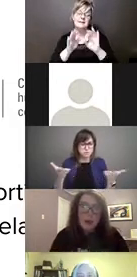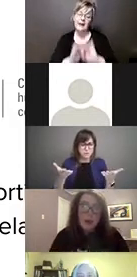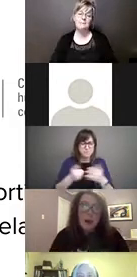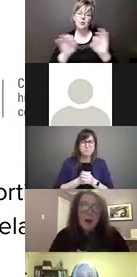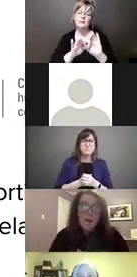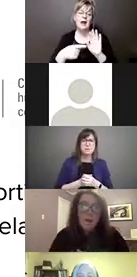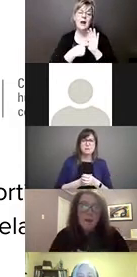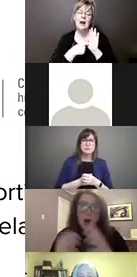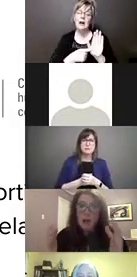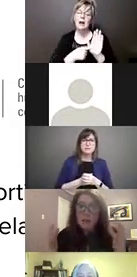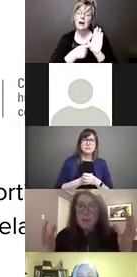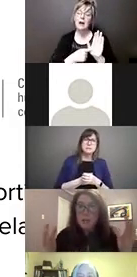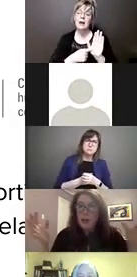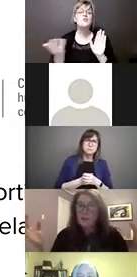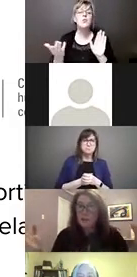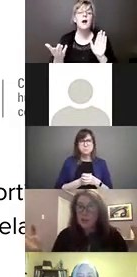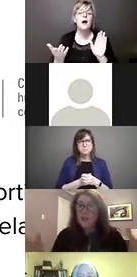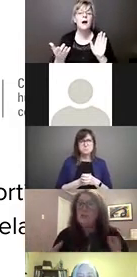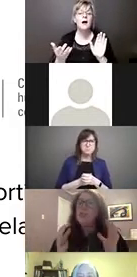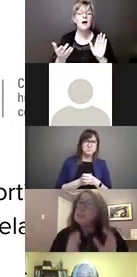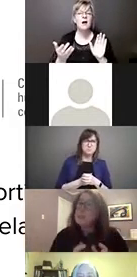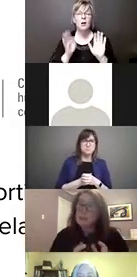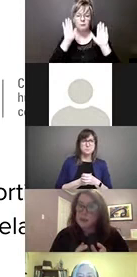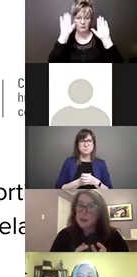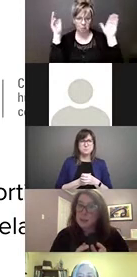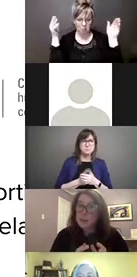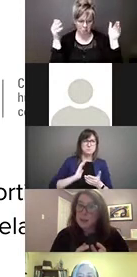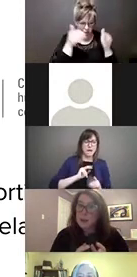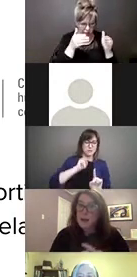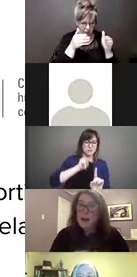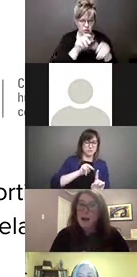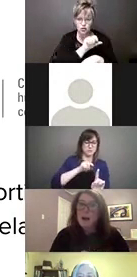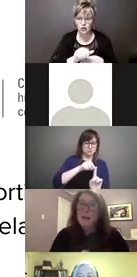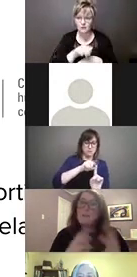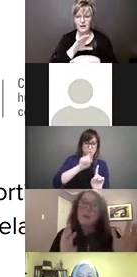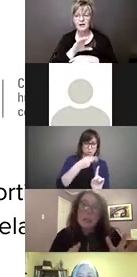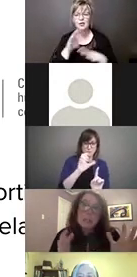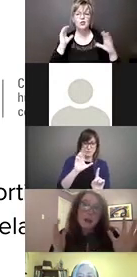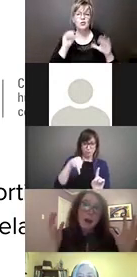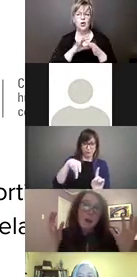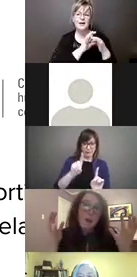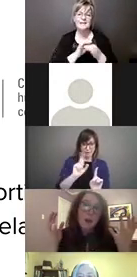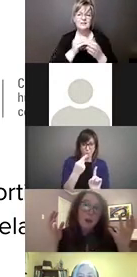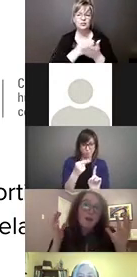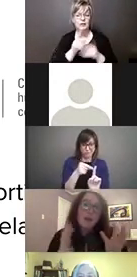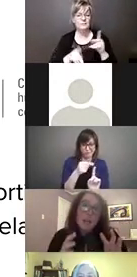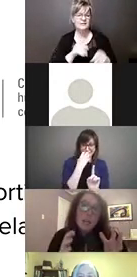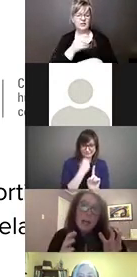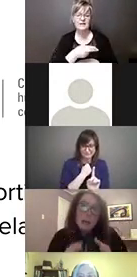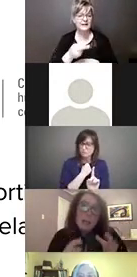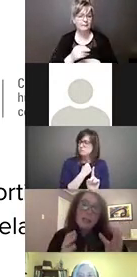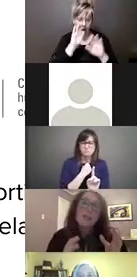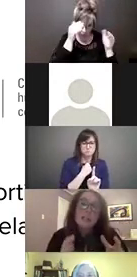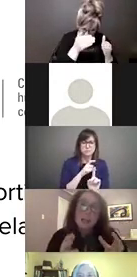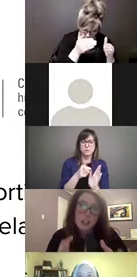of states parties to the CRPD. The importance of looking